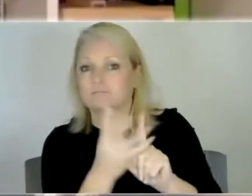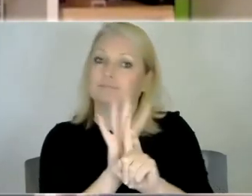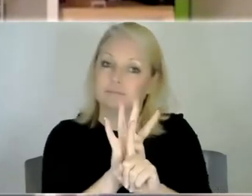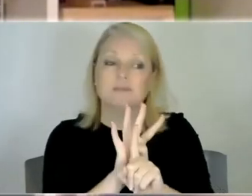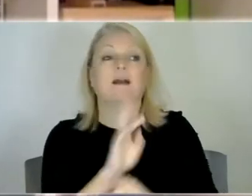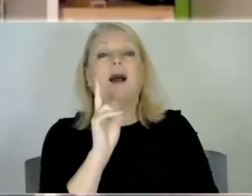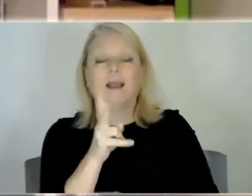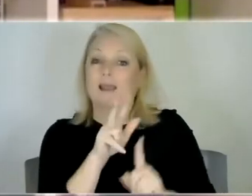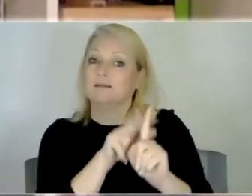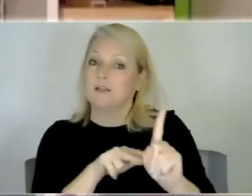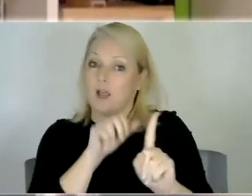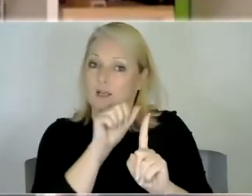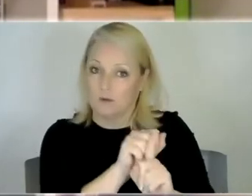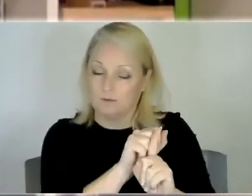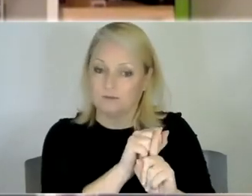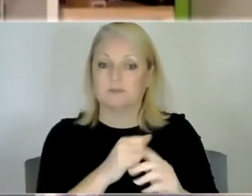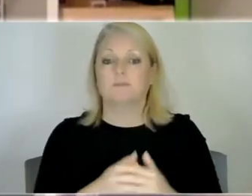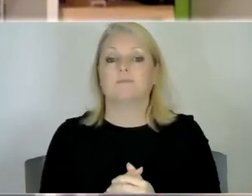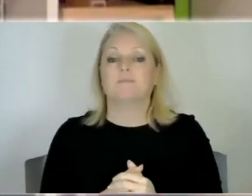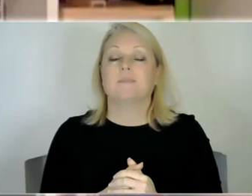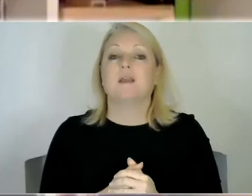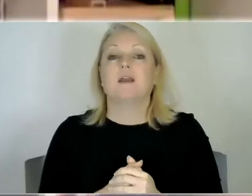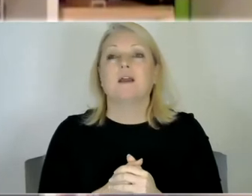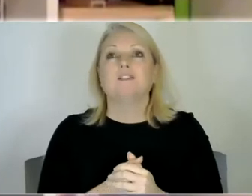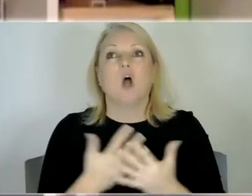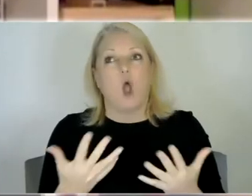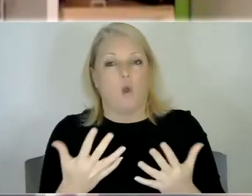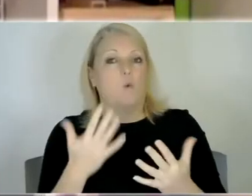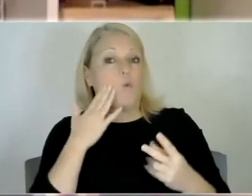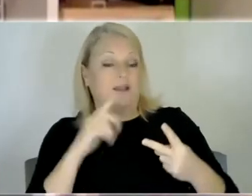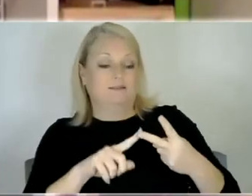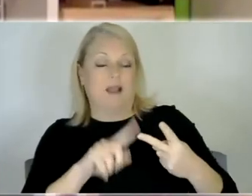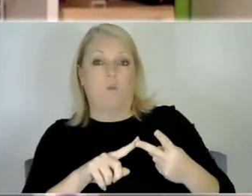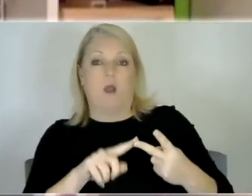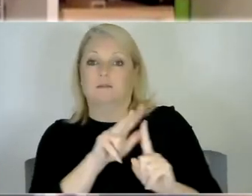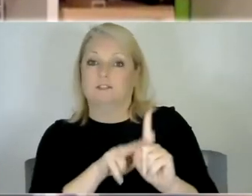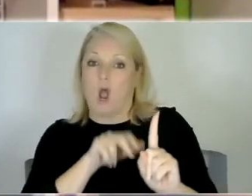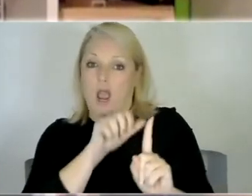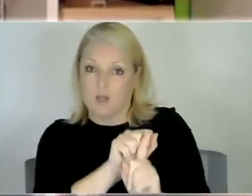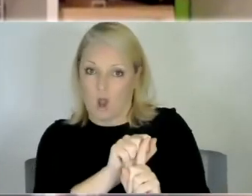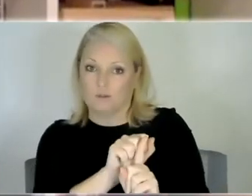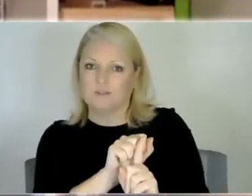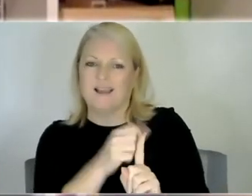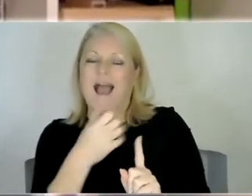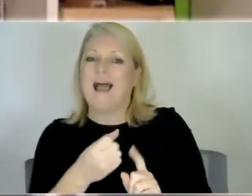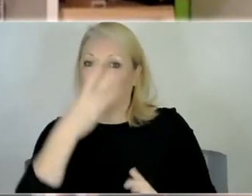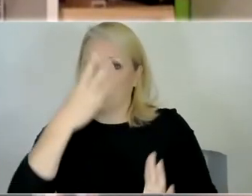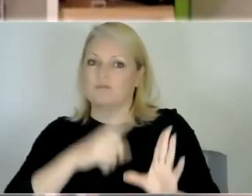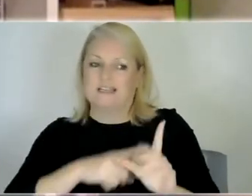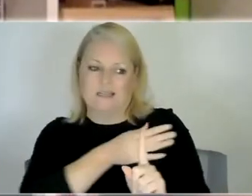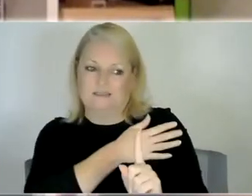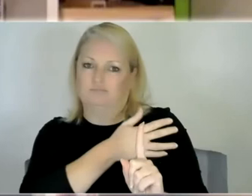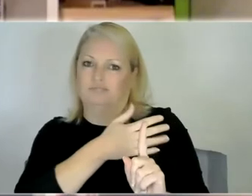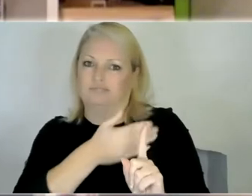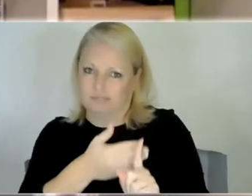again which obviously by then we'd had three years of sort of trying to get to know and understand what autism